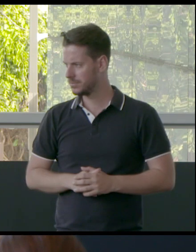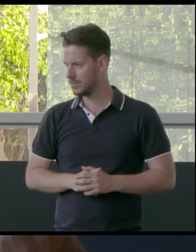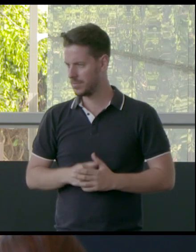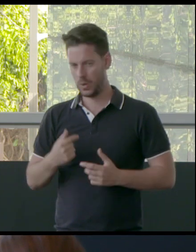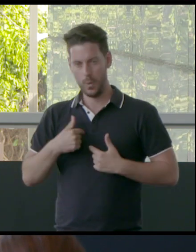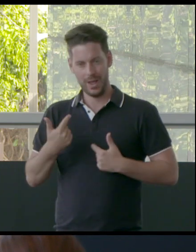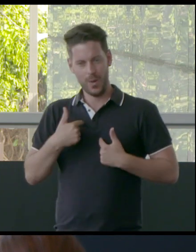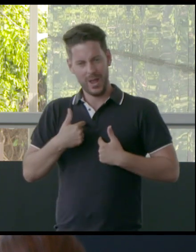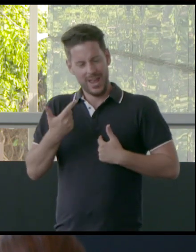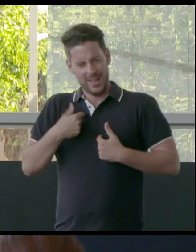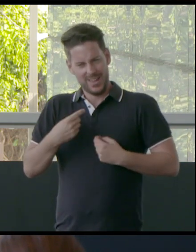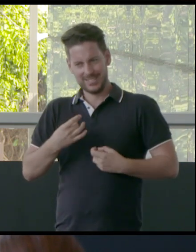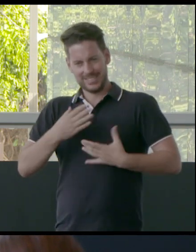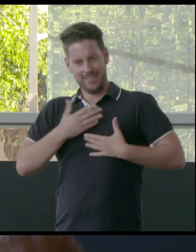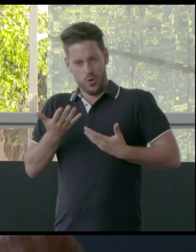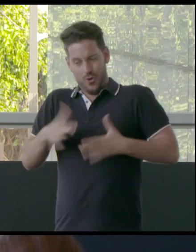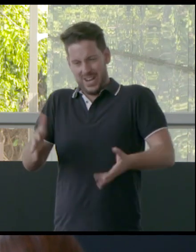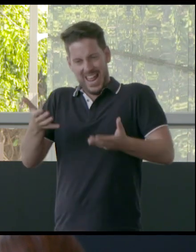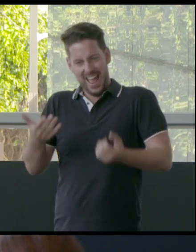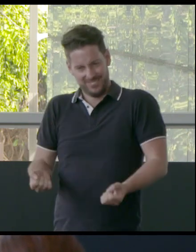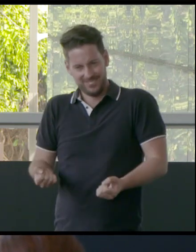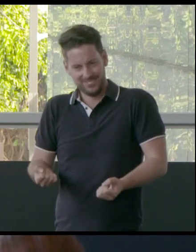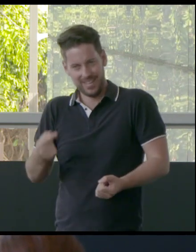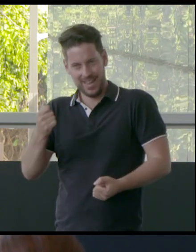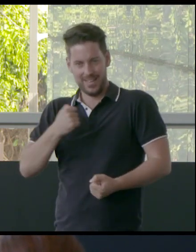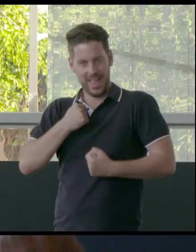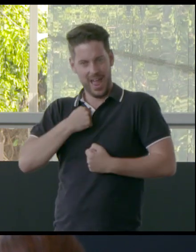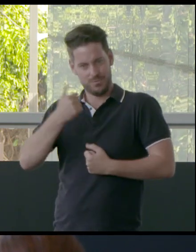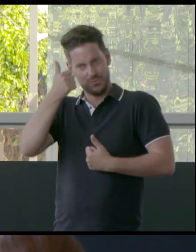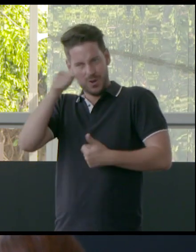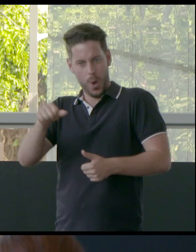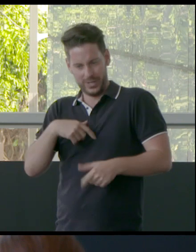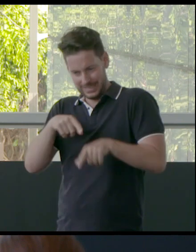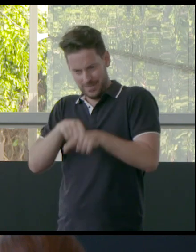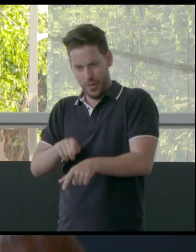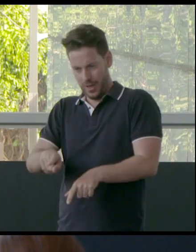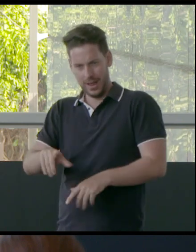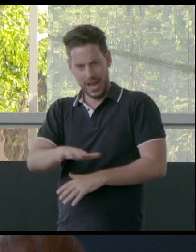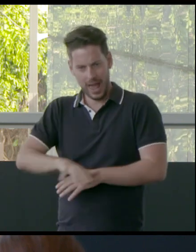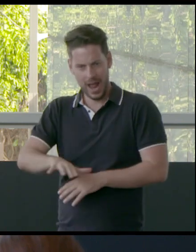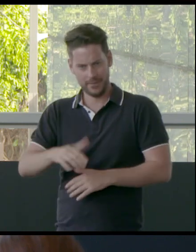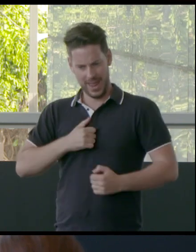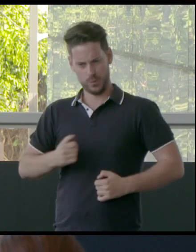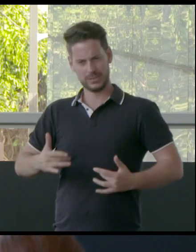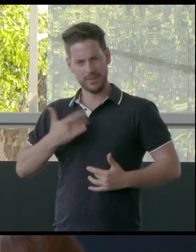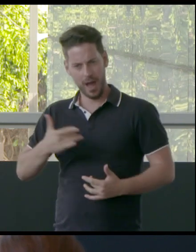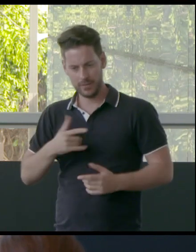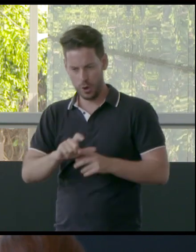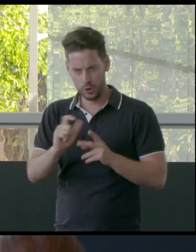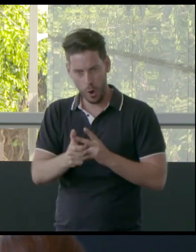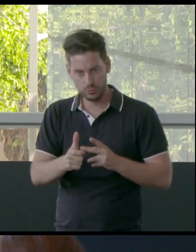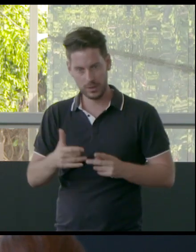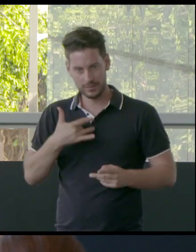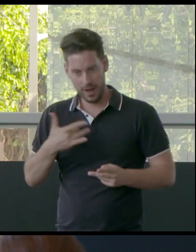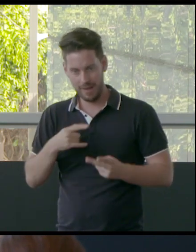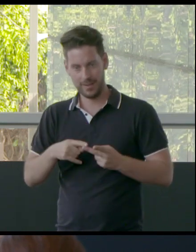we already have this mindset that we're dependent on country for survival culturally, physically.